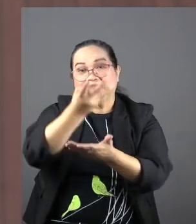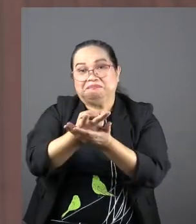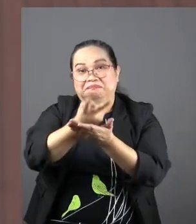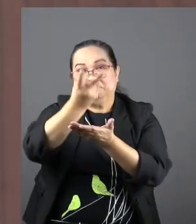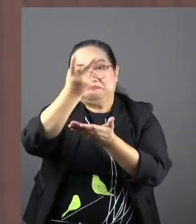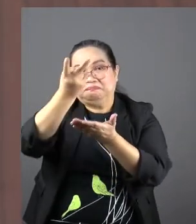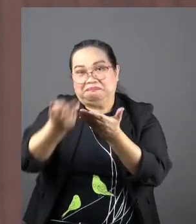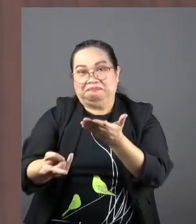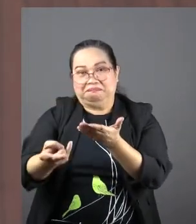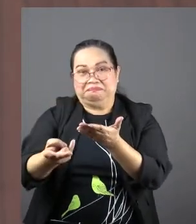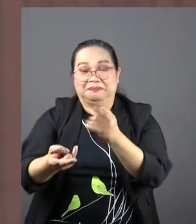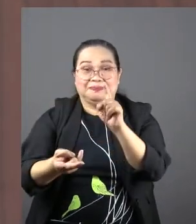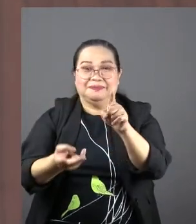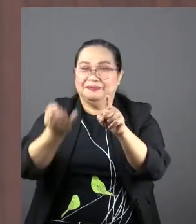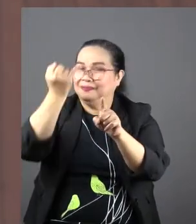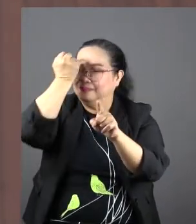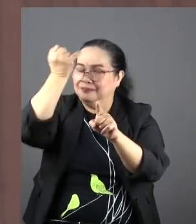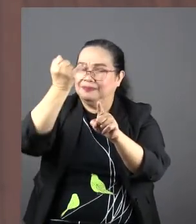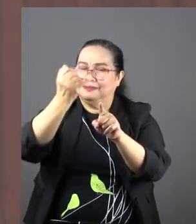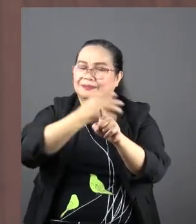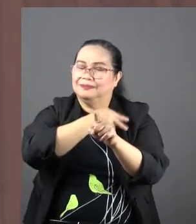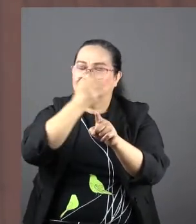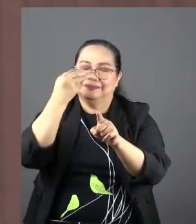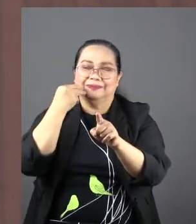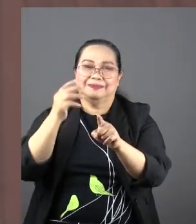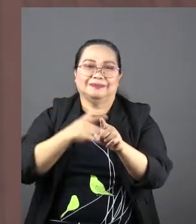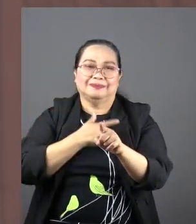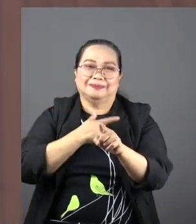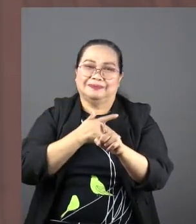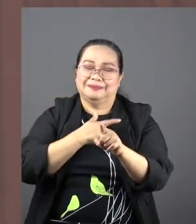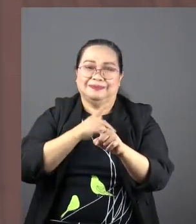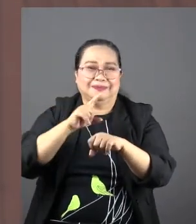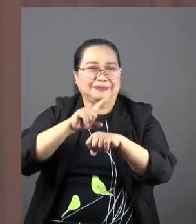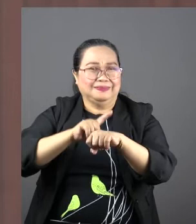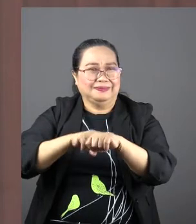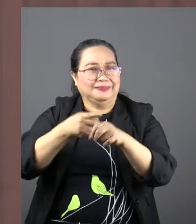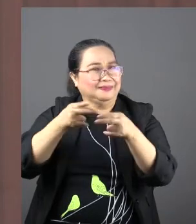You need to imagine what Mary felt at that time.